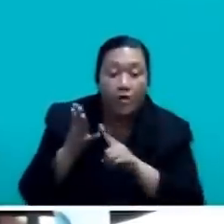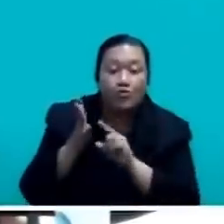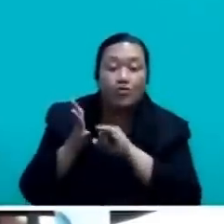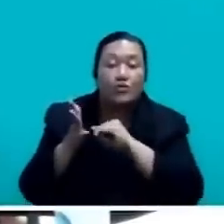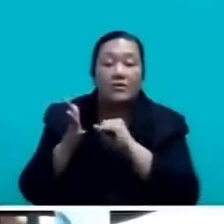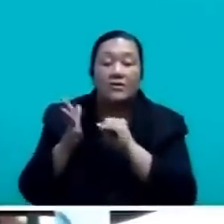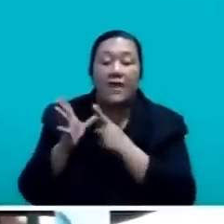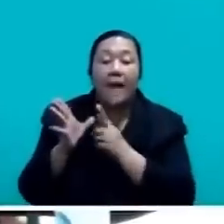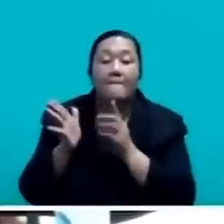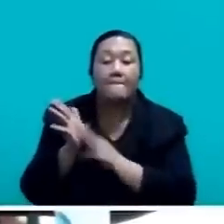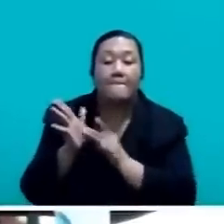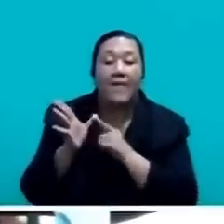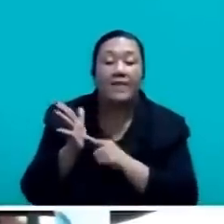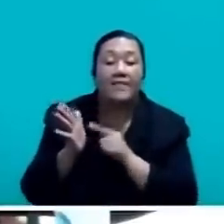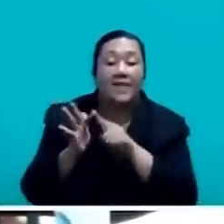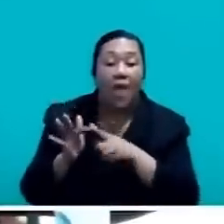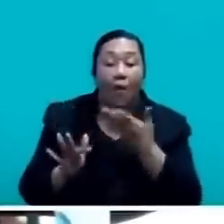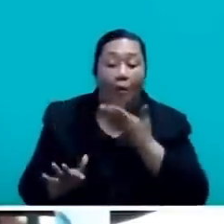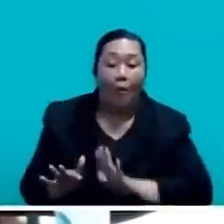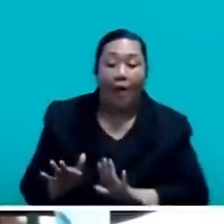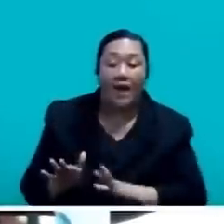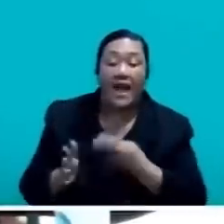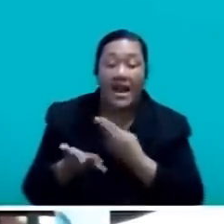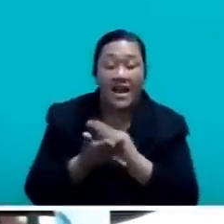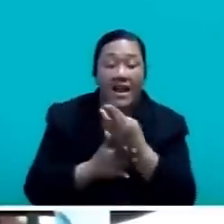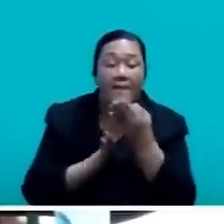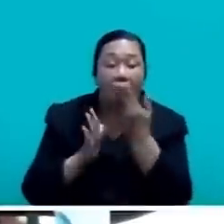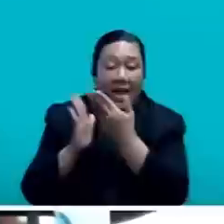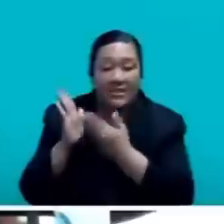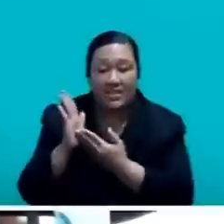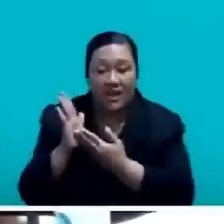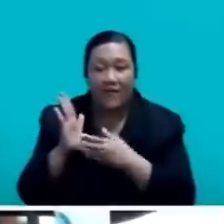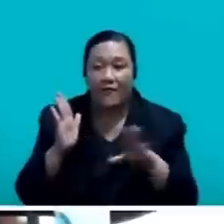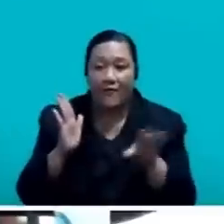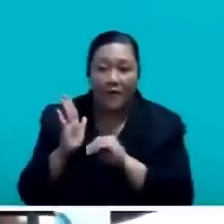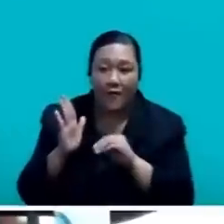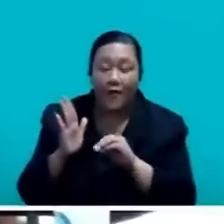for the people of Fiji, a real budget from this budget.